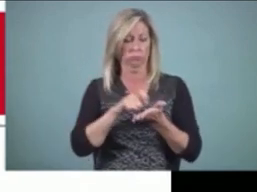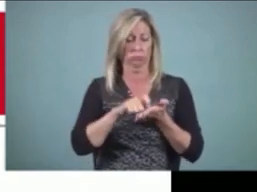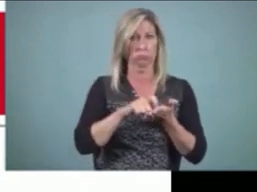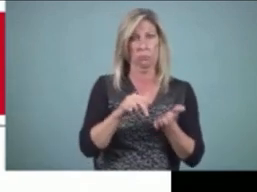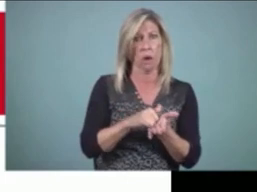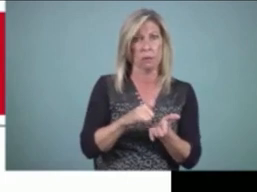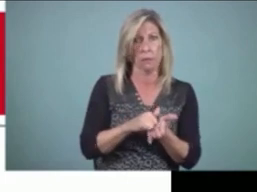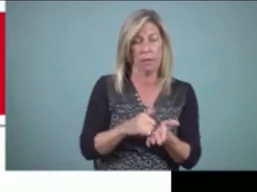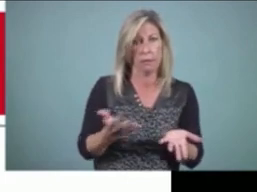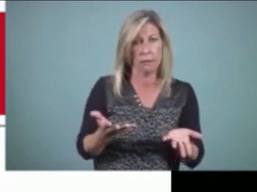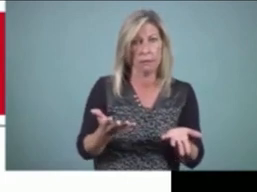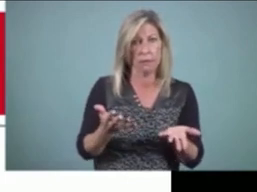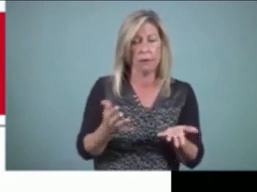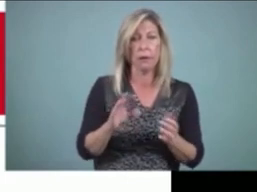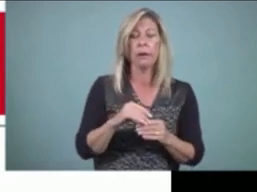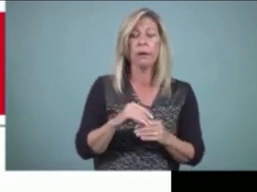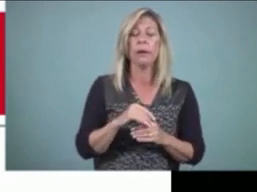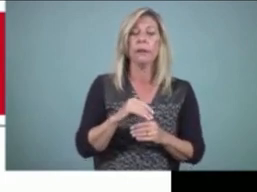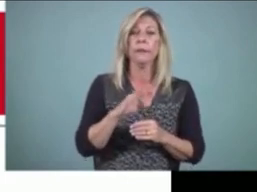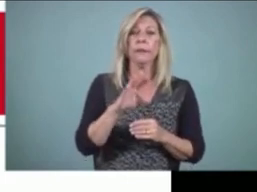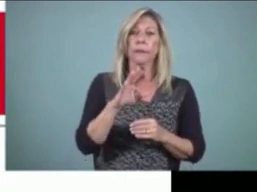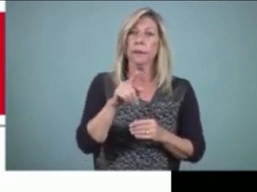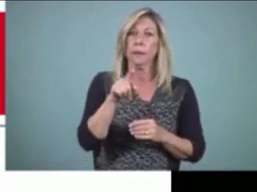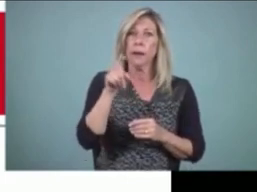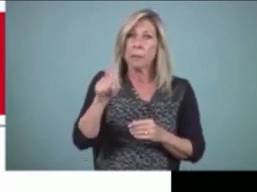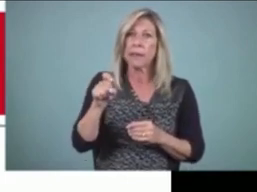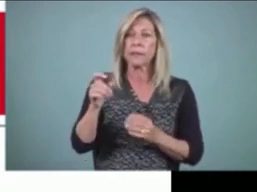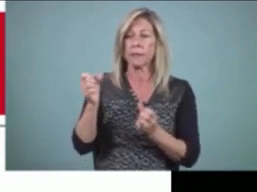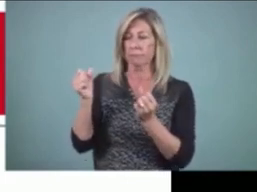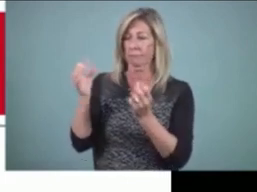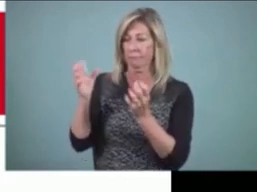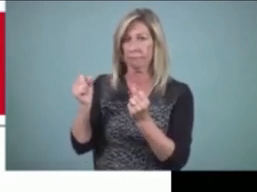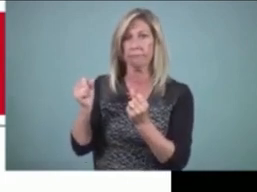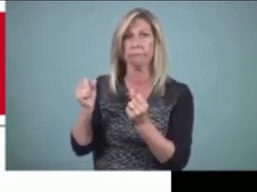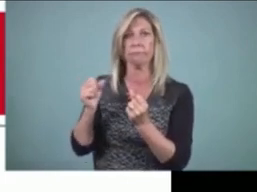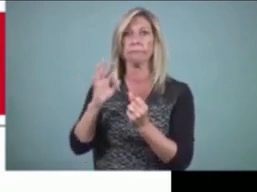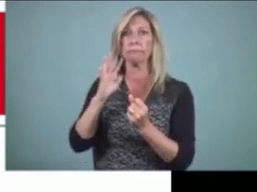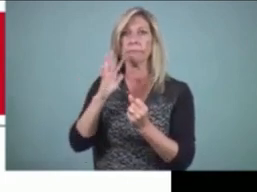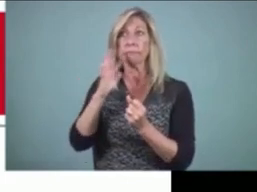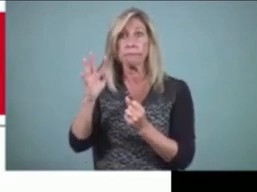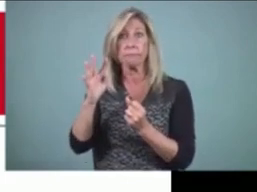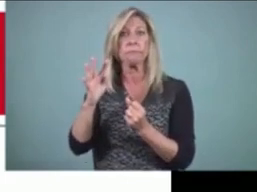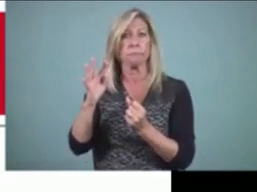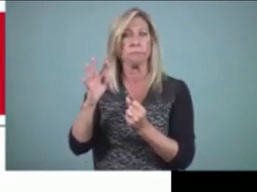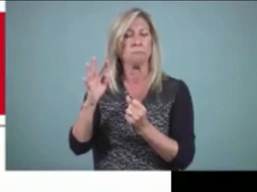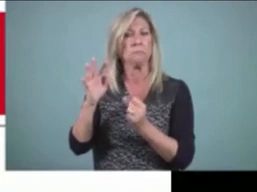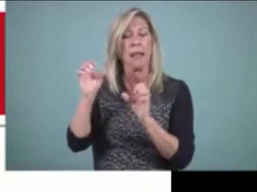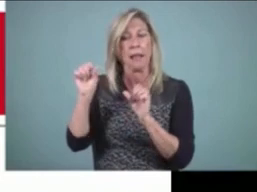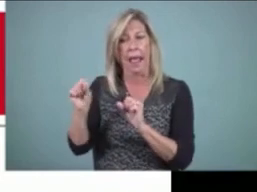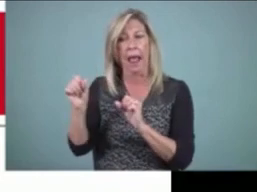down something that you can't already produce in your through the air language in English.